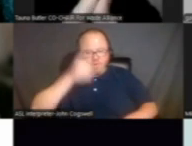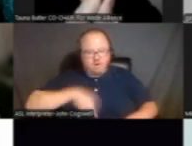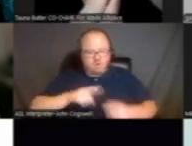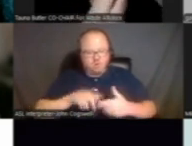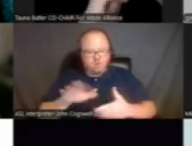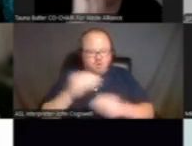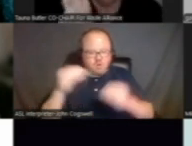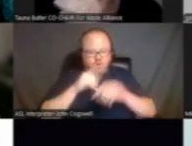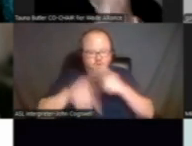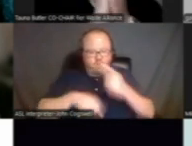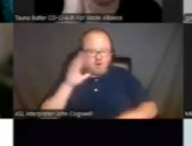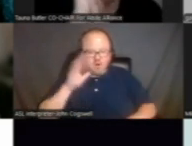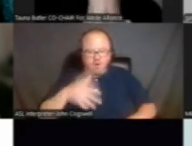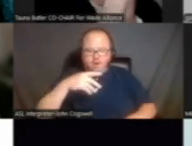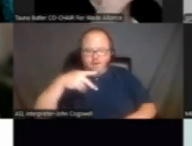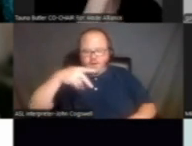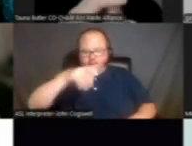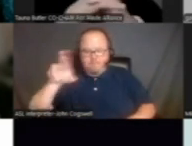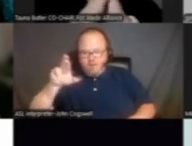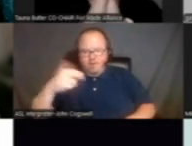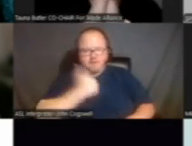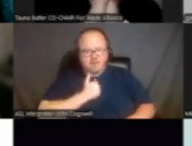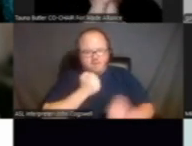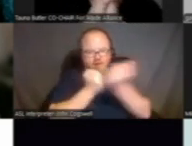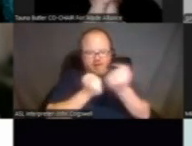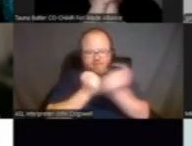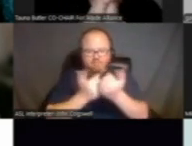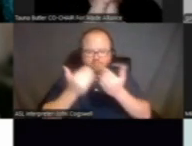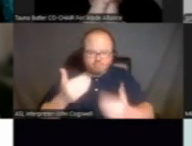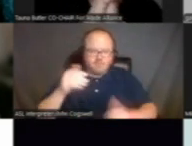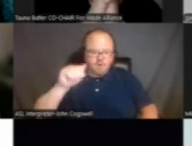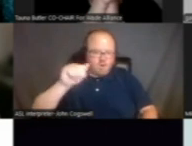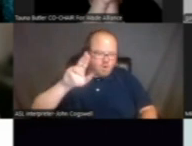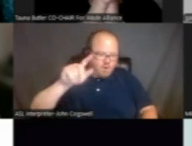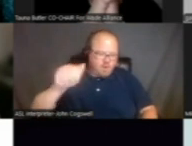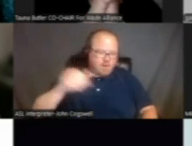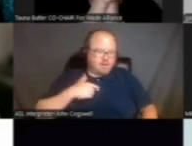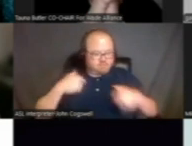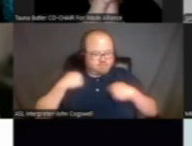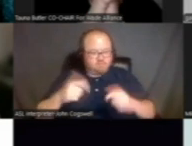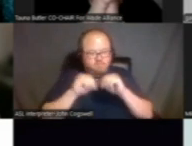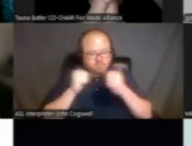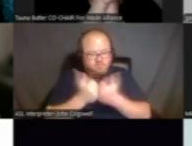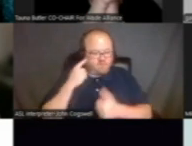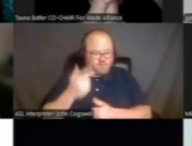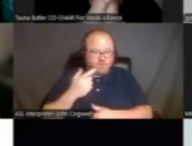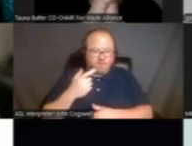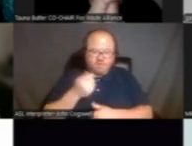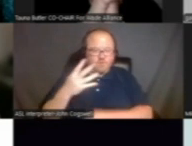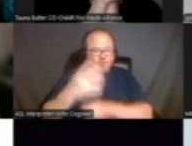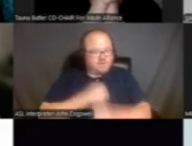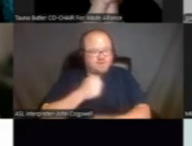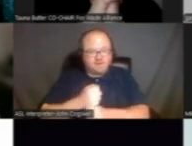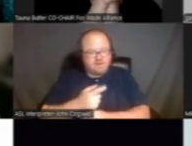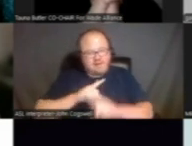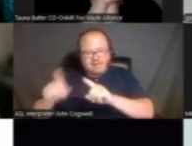share more about our peer self-advocacy program. So thank you, Aurelia. I've been with the agency, as Dakota mentioned, for quite some years now at